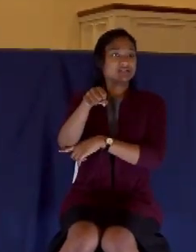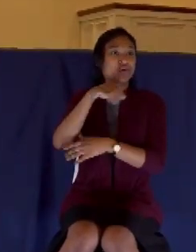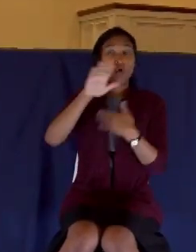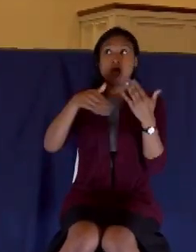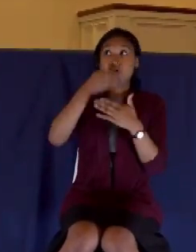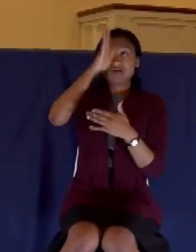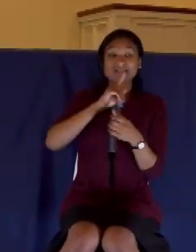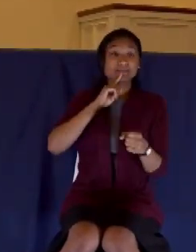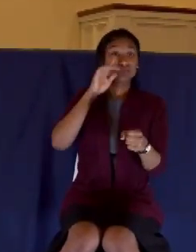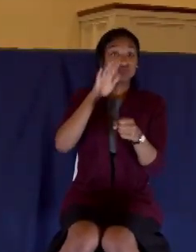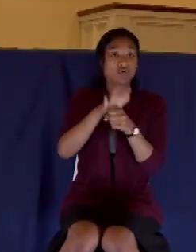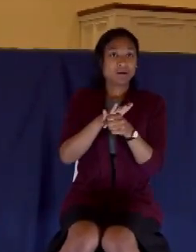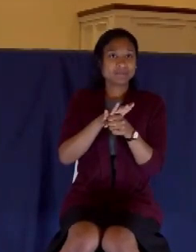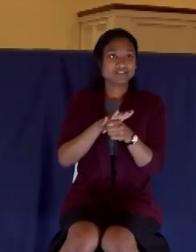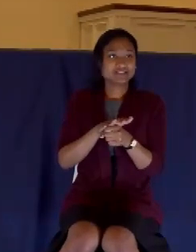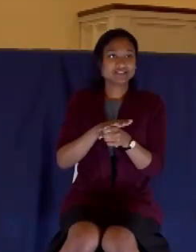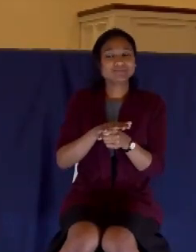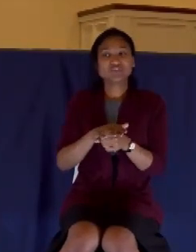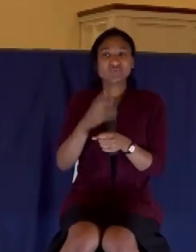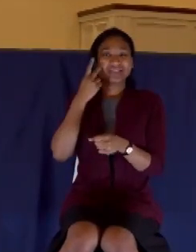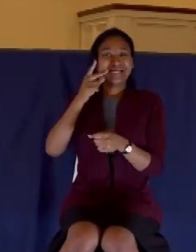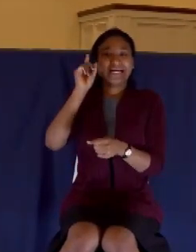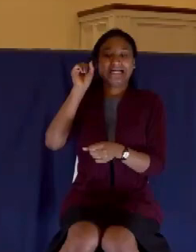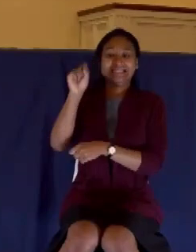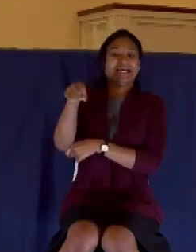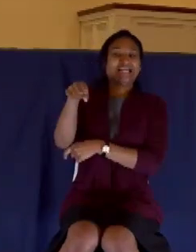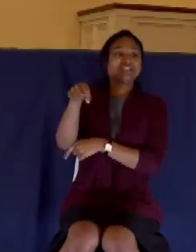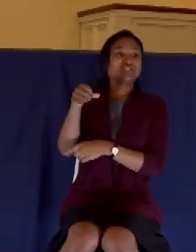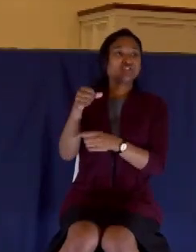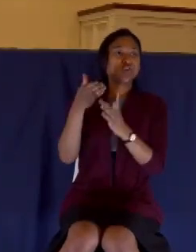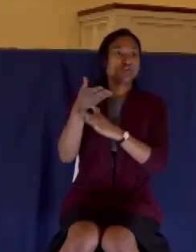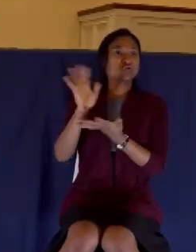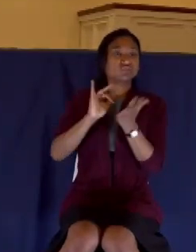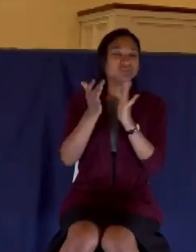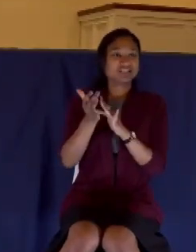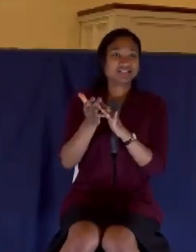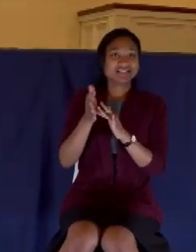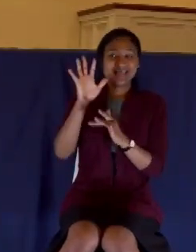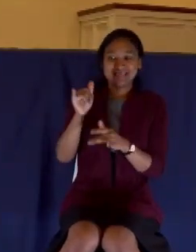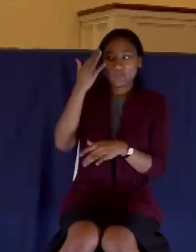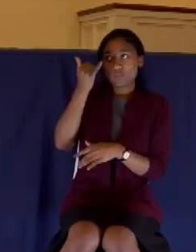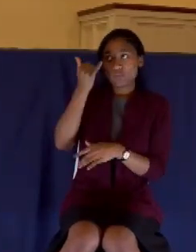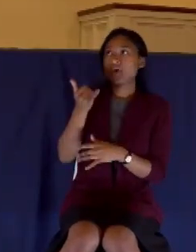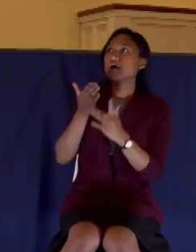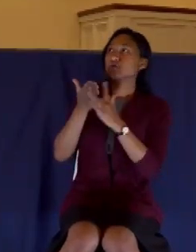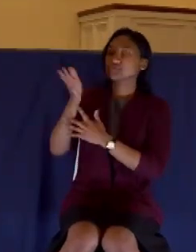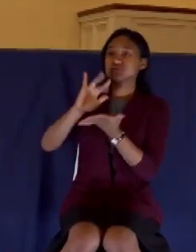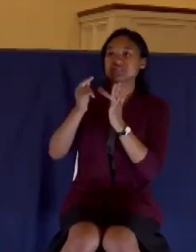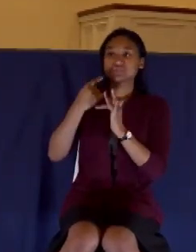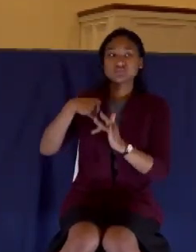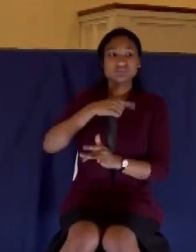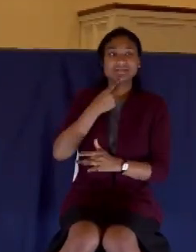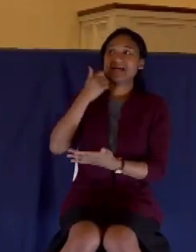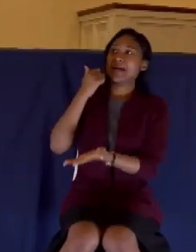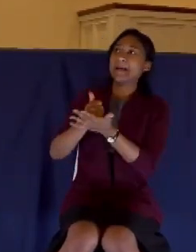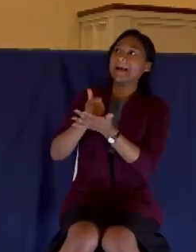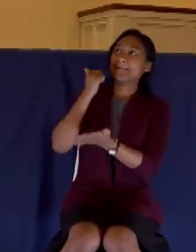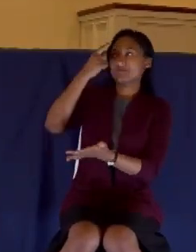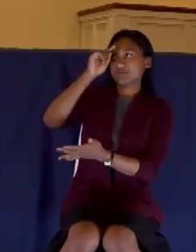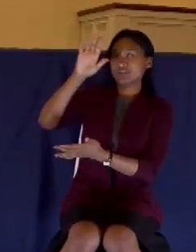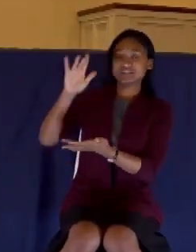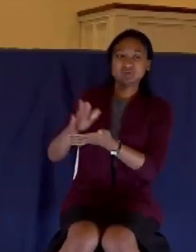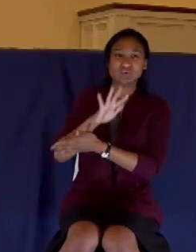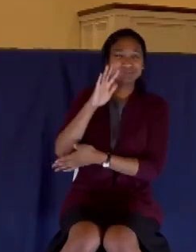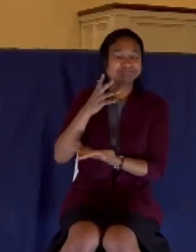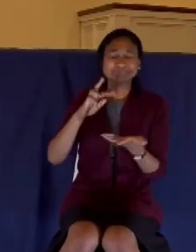him. This is why through him that we utter our amen to God for his glory. What is Paul saying